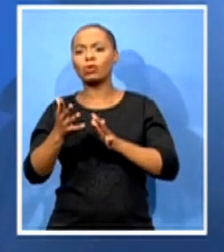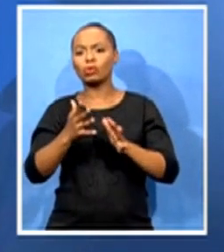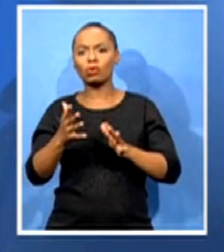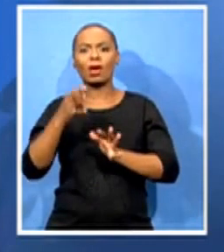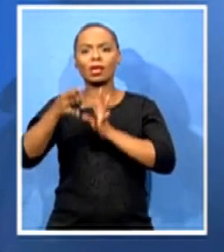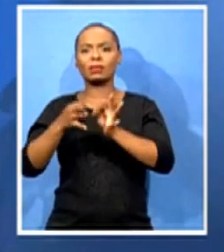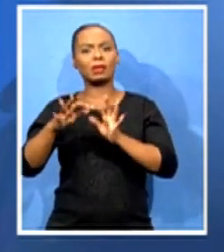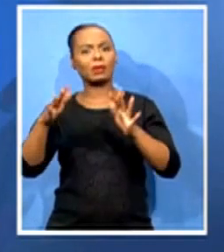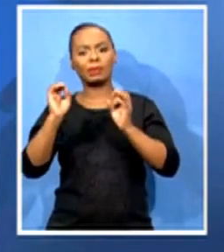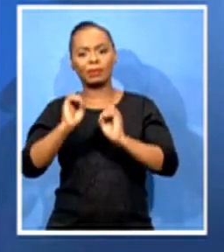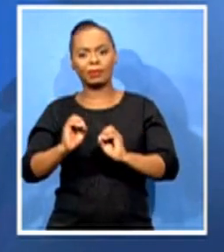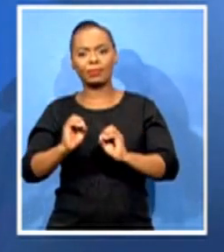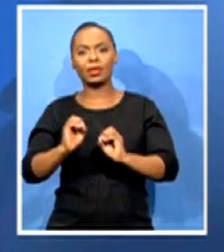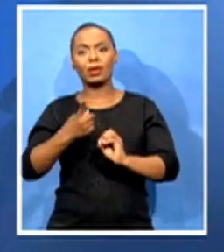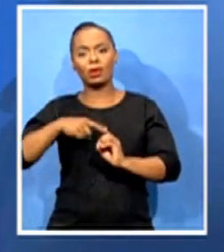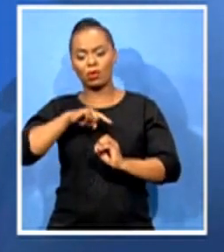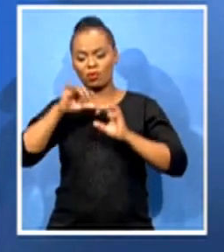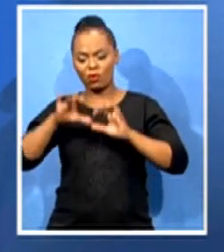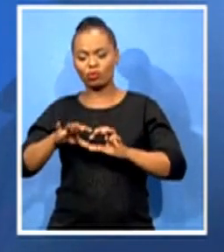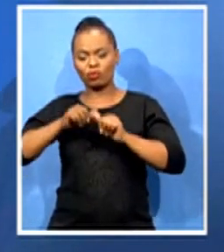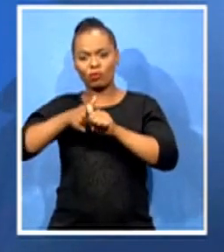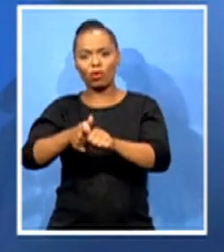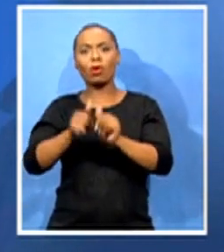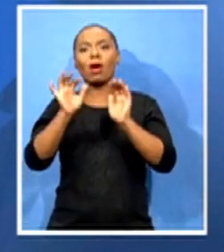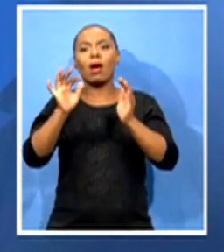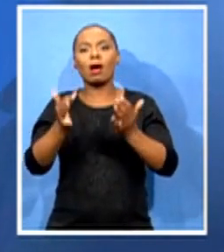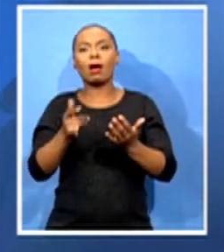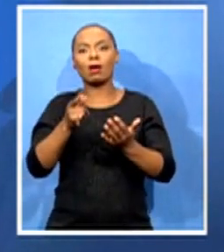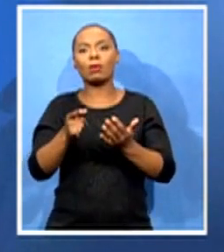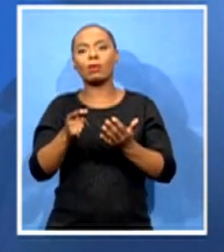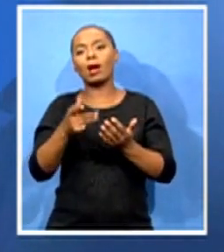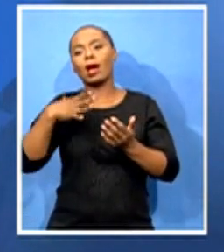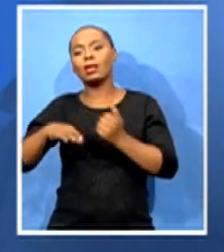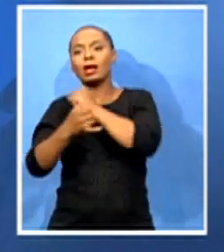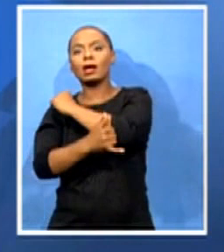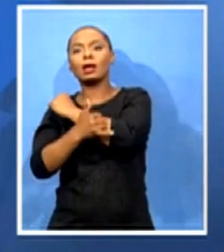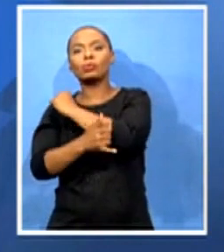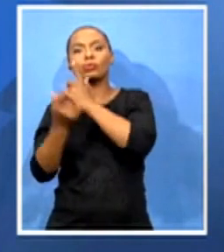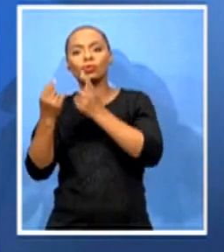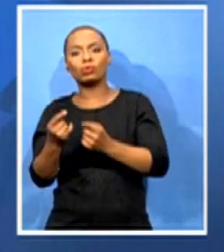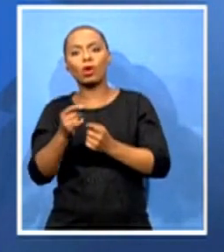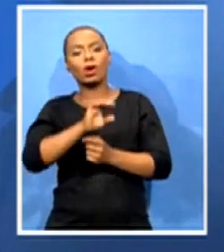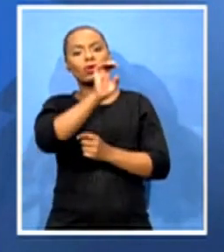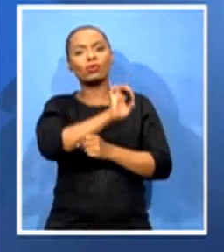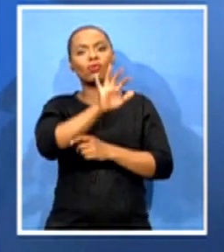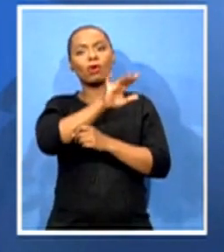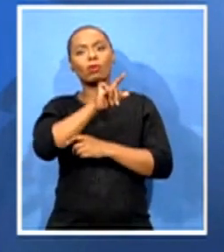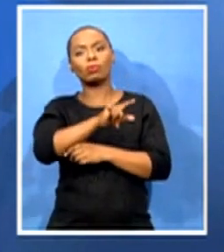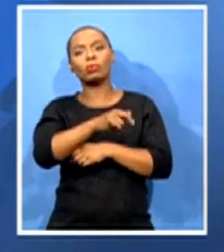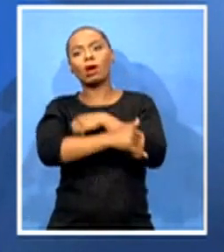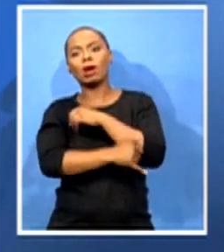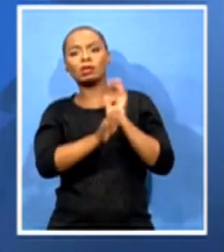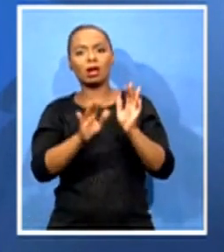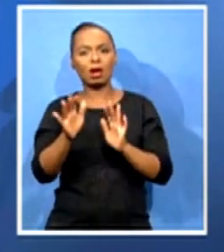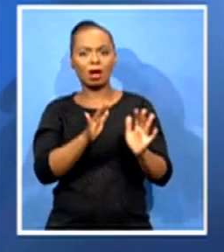follow how the other countries, how our European counterparts, have been dealing with it, how the Americans were dealing with it.